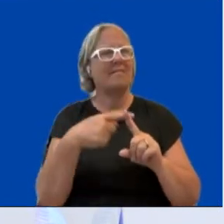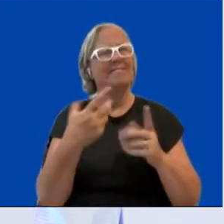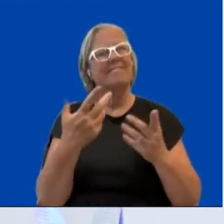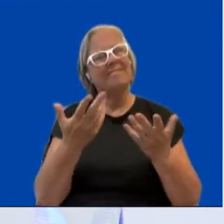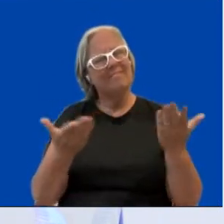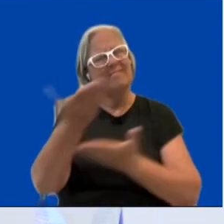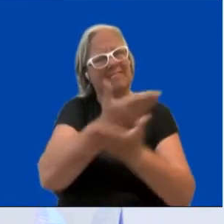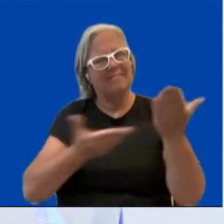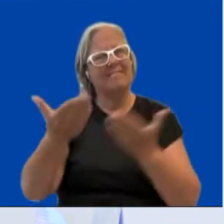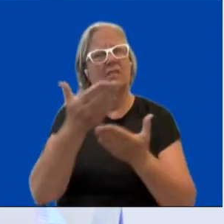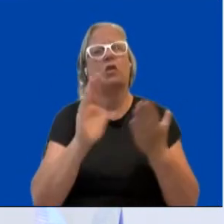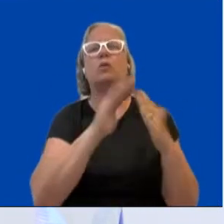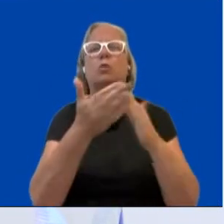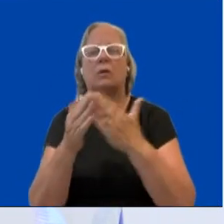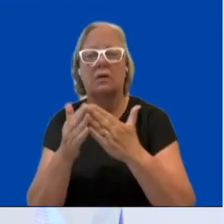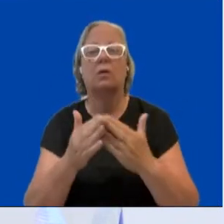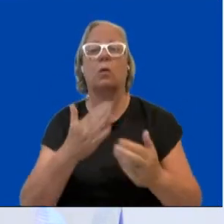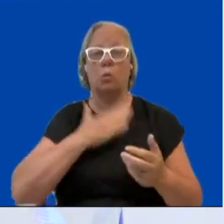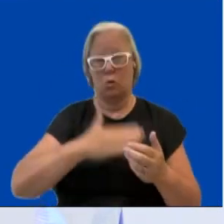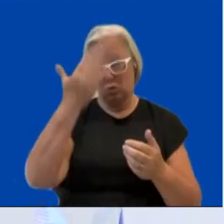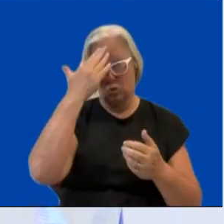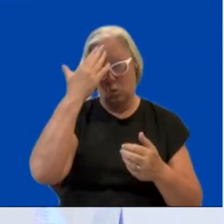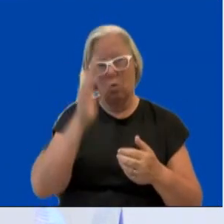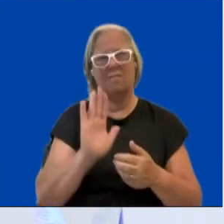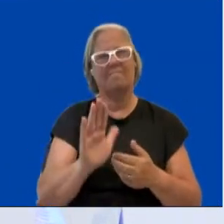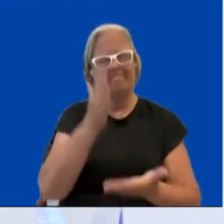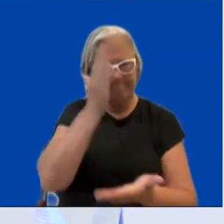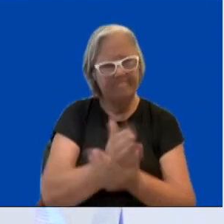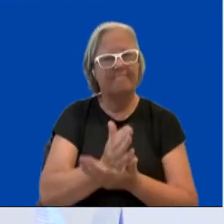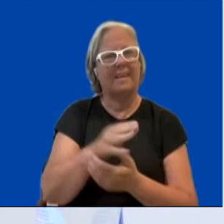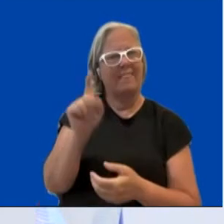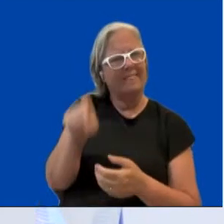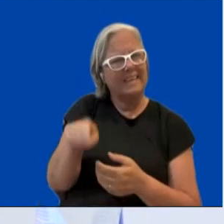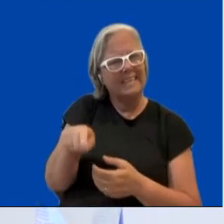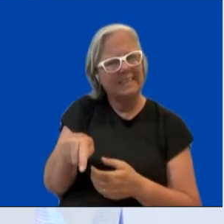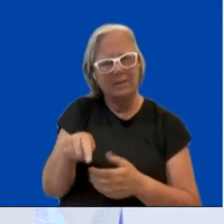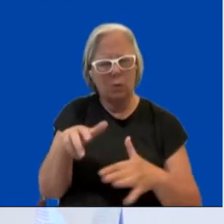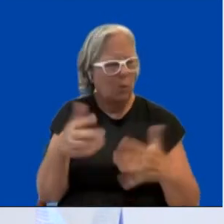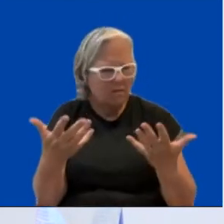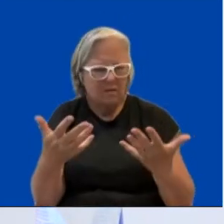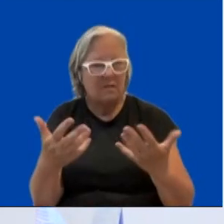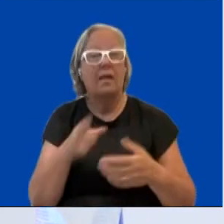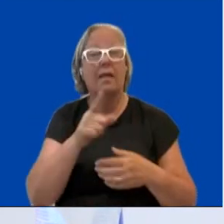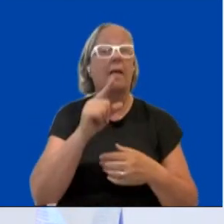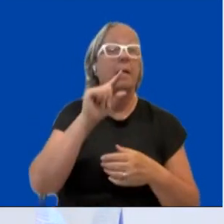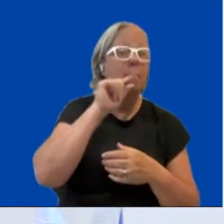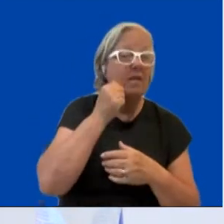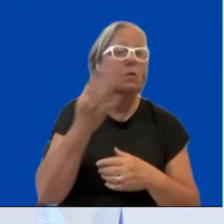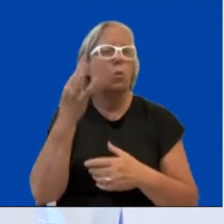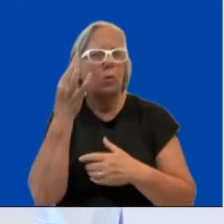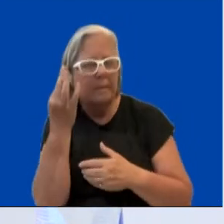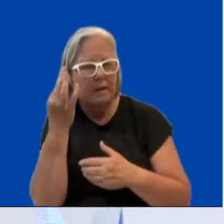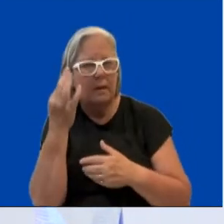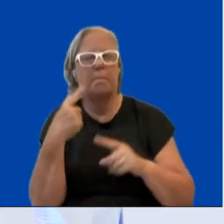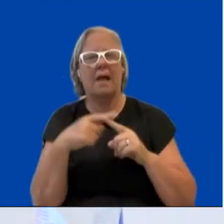on the actual needs and situations, the status quo of women and men in all their diversity in the